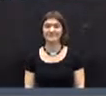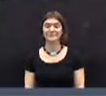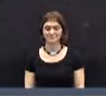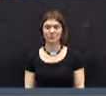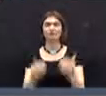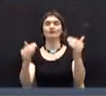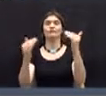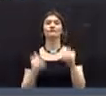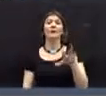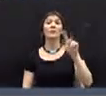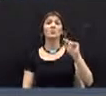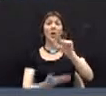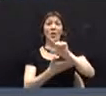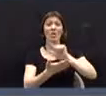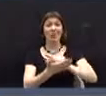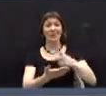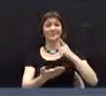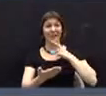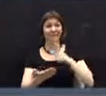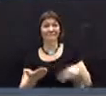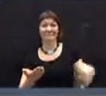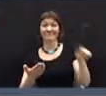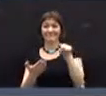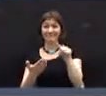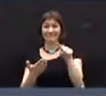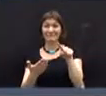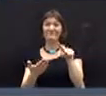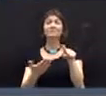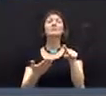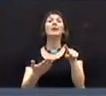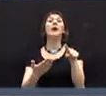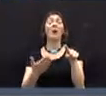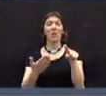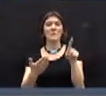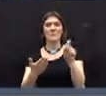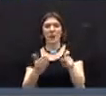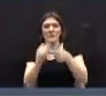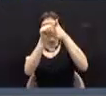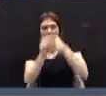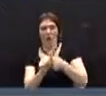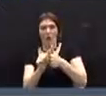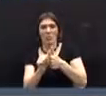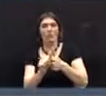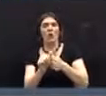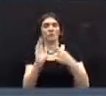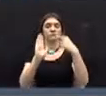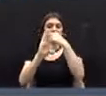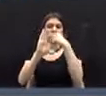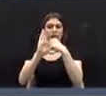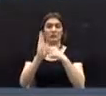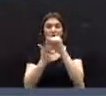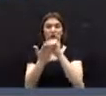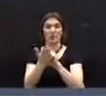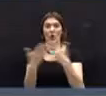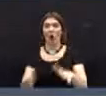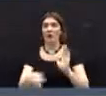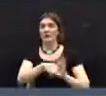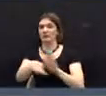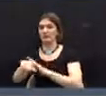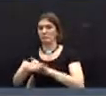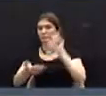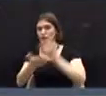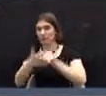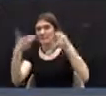Vermont law prohibits consideration of articles that have not been warned. This means you cannot